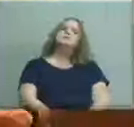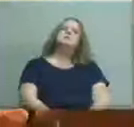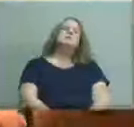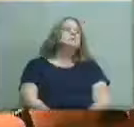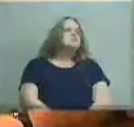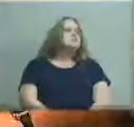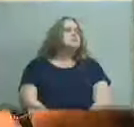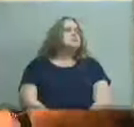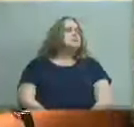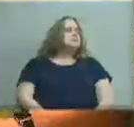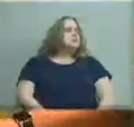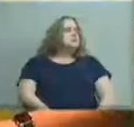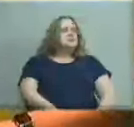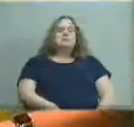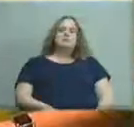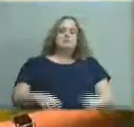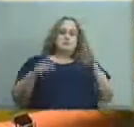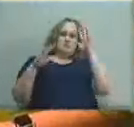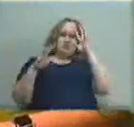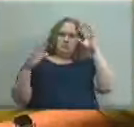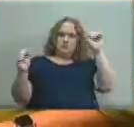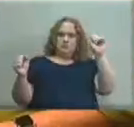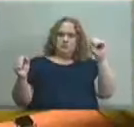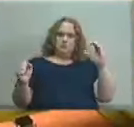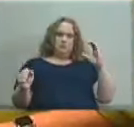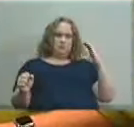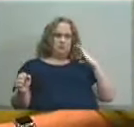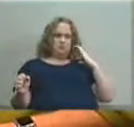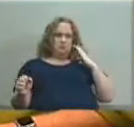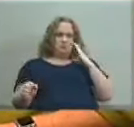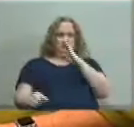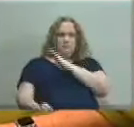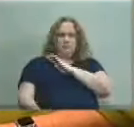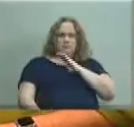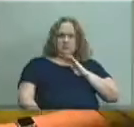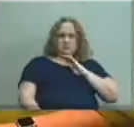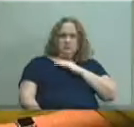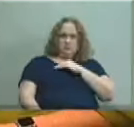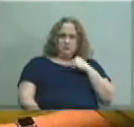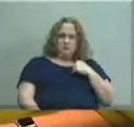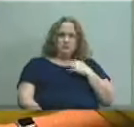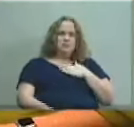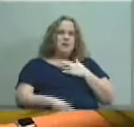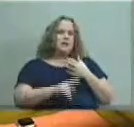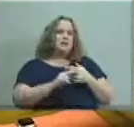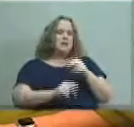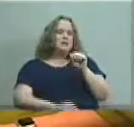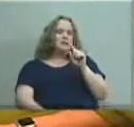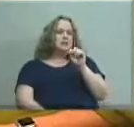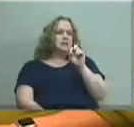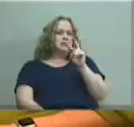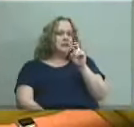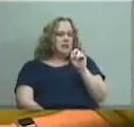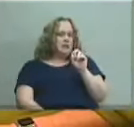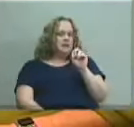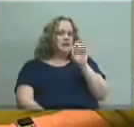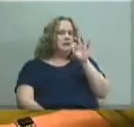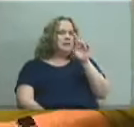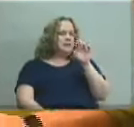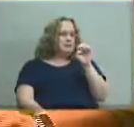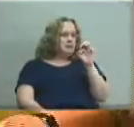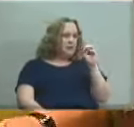Dr. Hargens Chairman Jones board members my name is Steve Freeman I'm a CPA